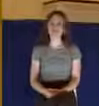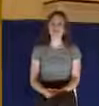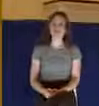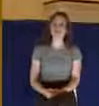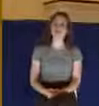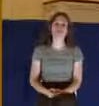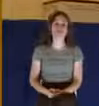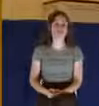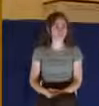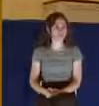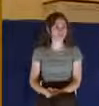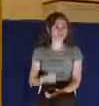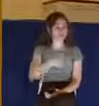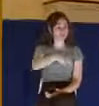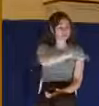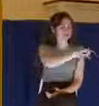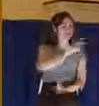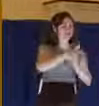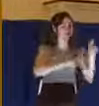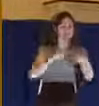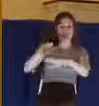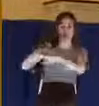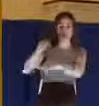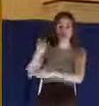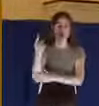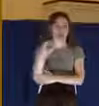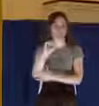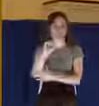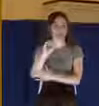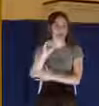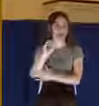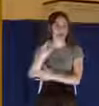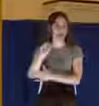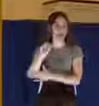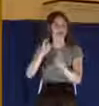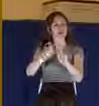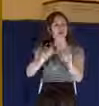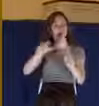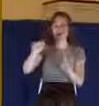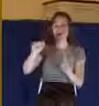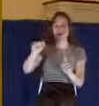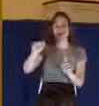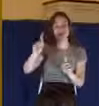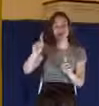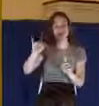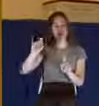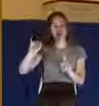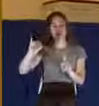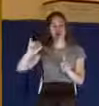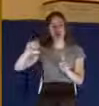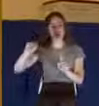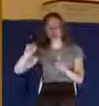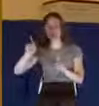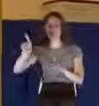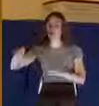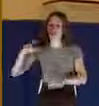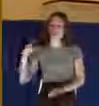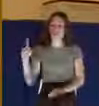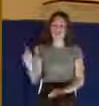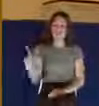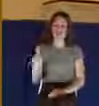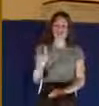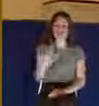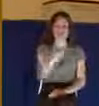And they compelled one Simon, a Cyrenian, who passed by, coming out of the country, the father of